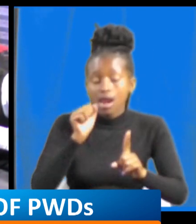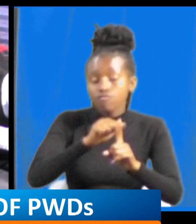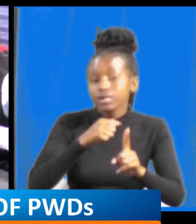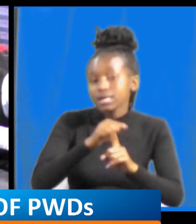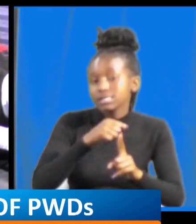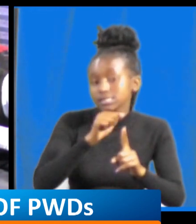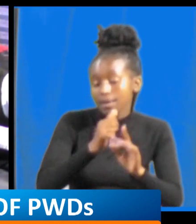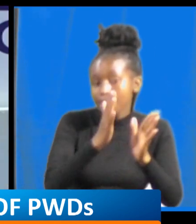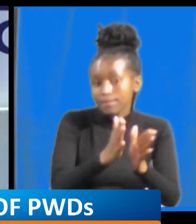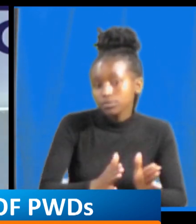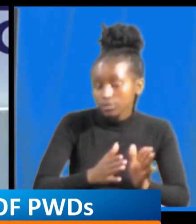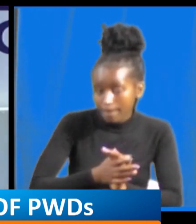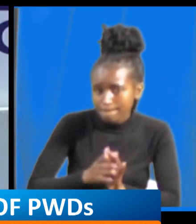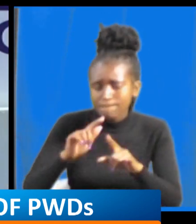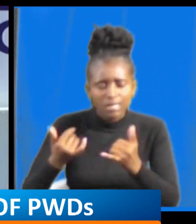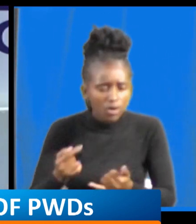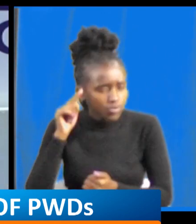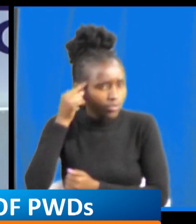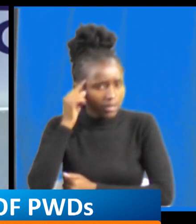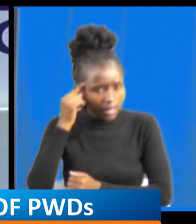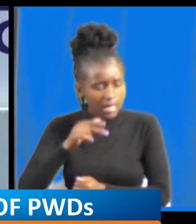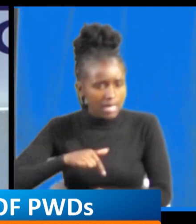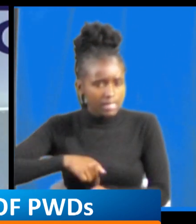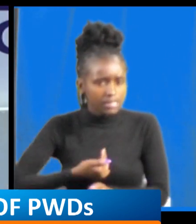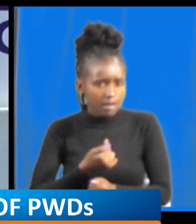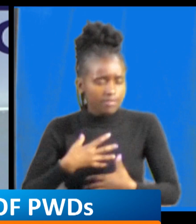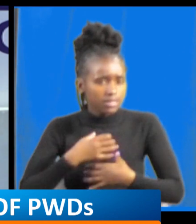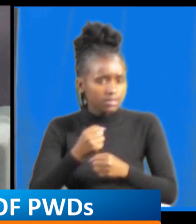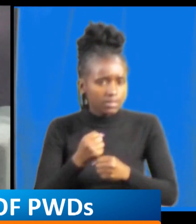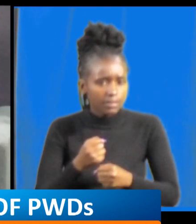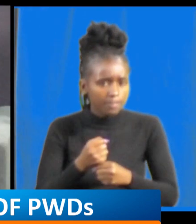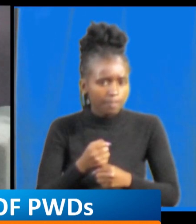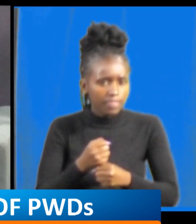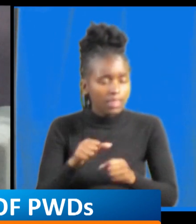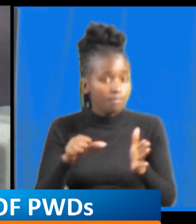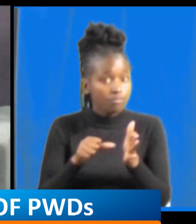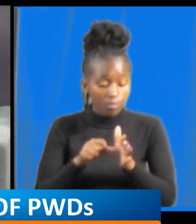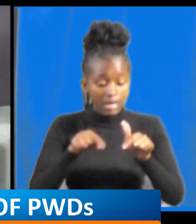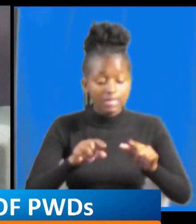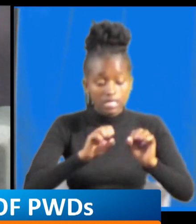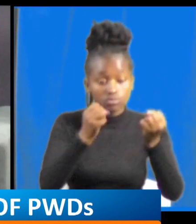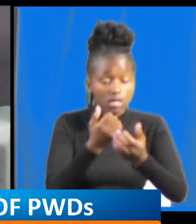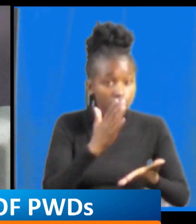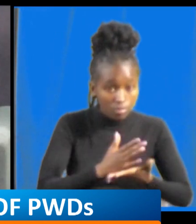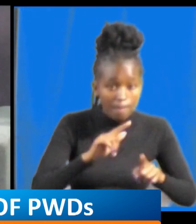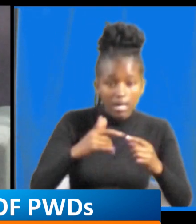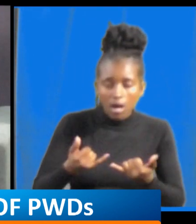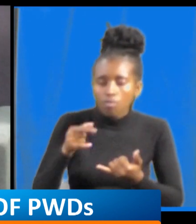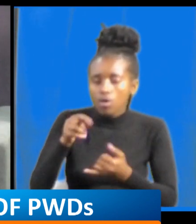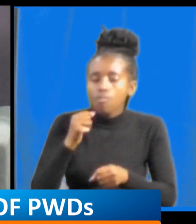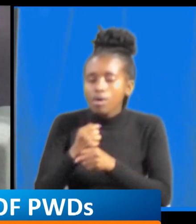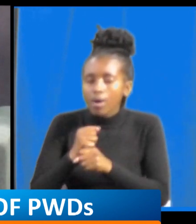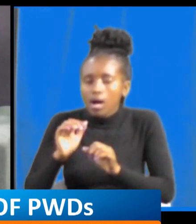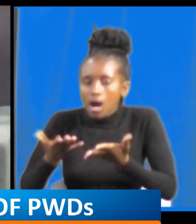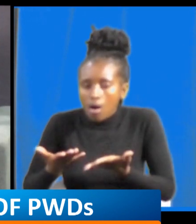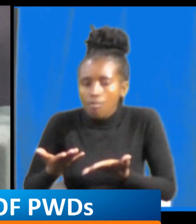self-esteem is still a problem in our society today how have we been able to you know deal with discrimination from the outside world especially